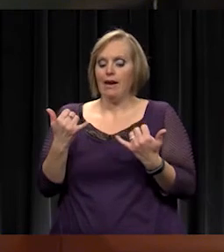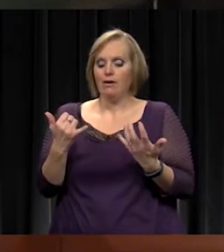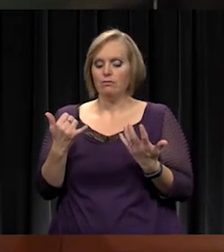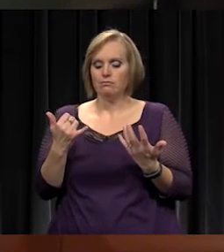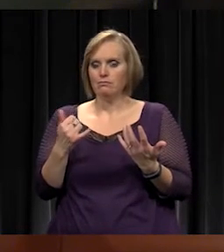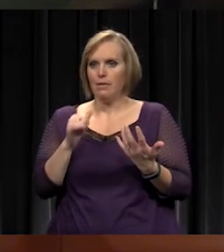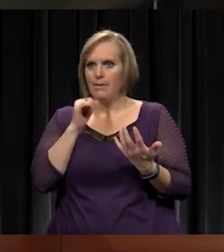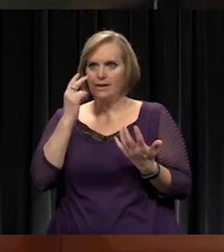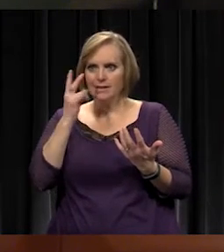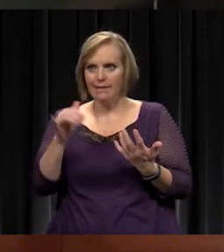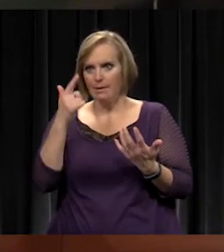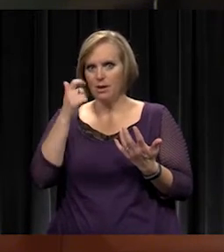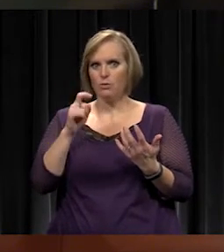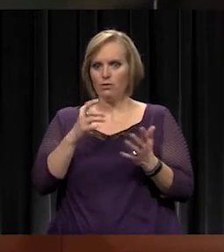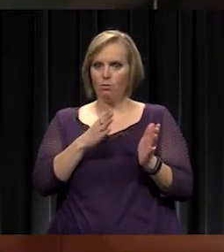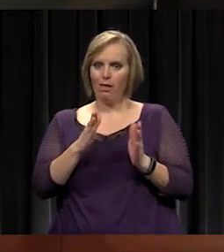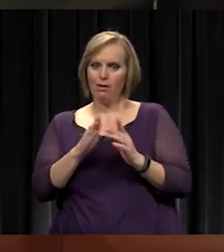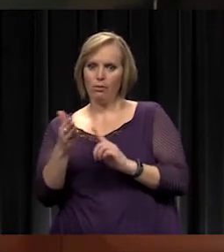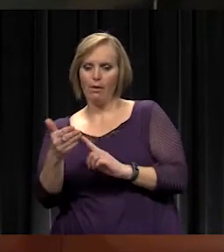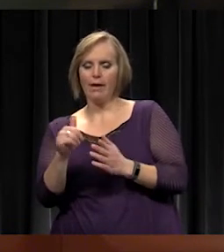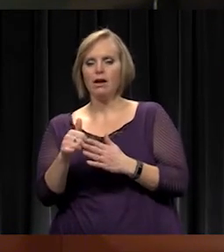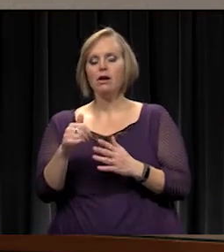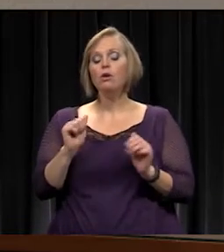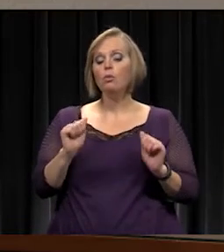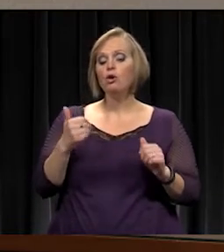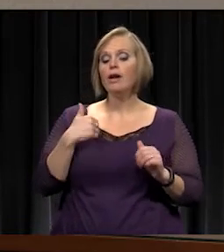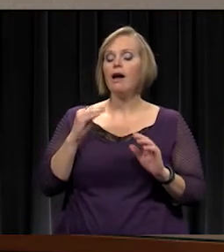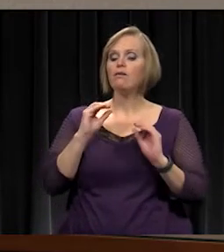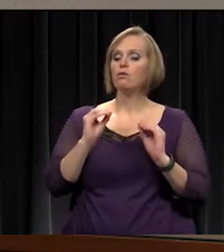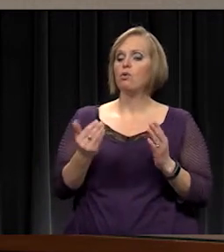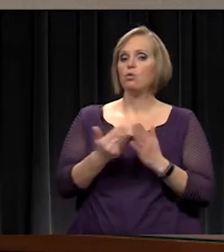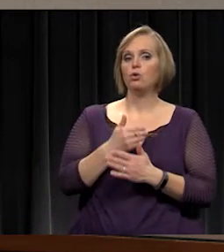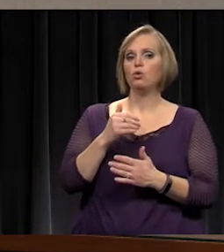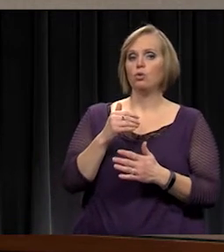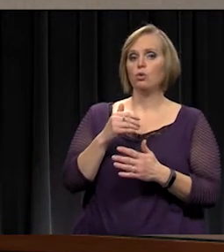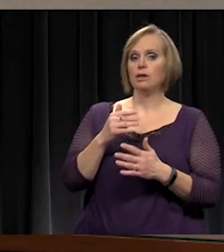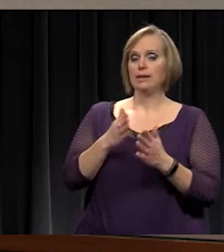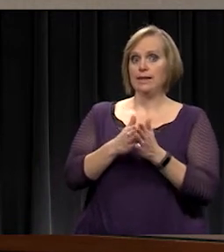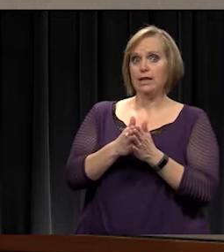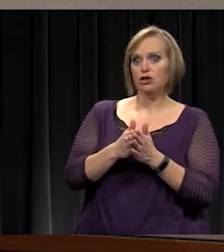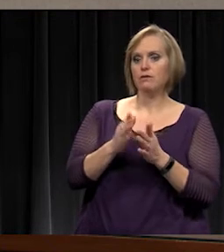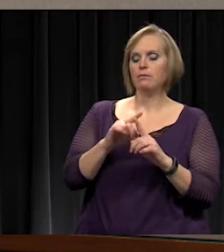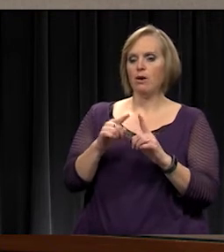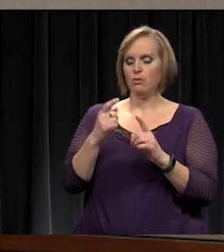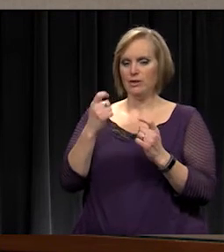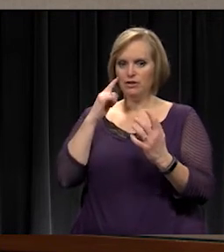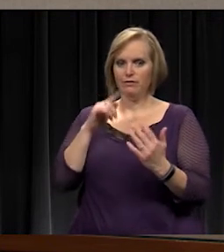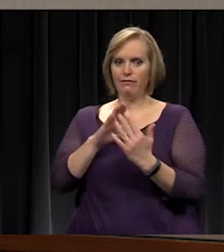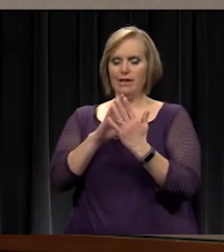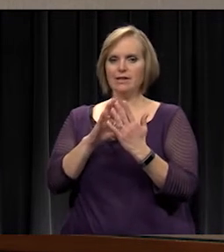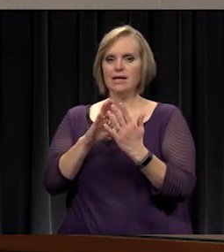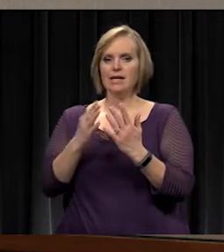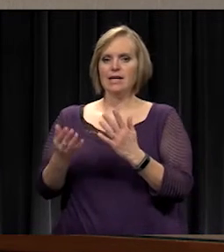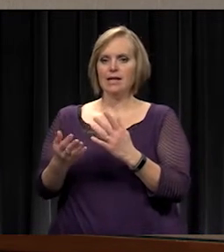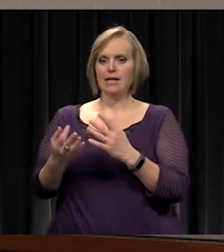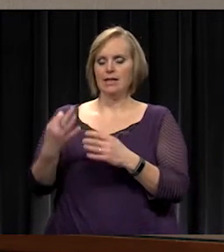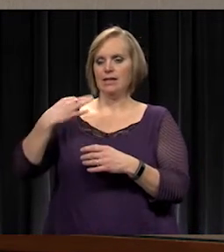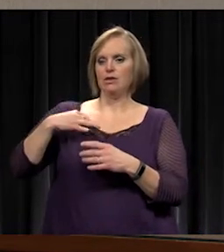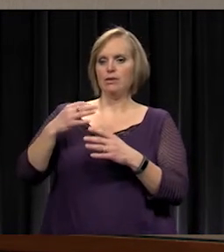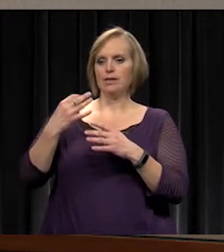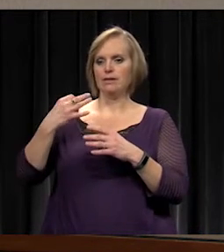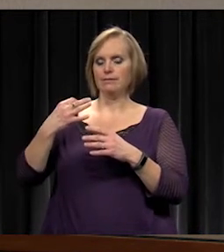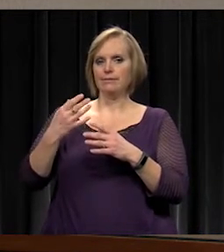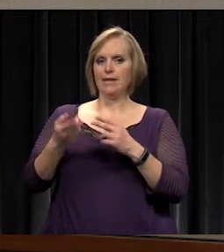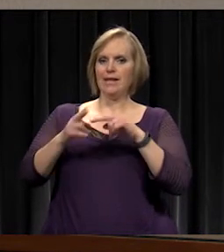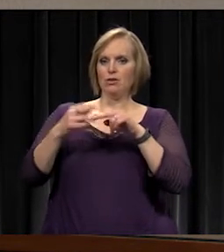around it. Because we could have no new initiatives, but we just faced an increase in benefit costs, an increase in transportation costs. With a balanced